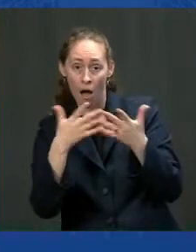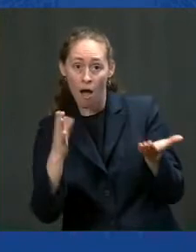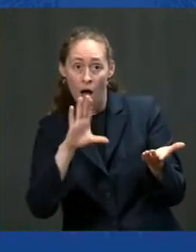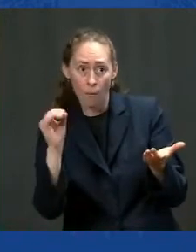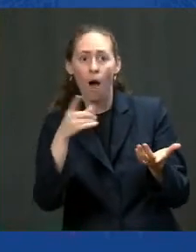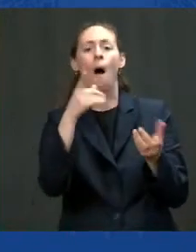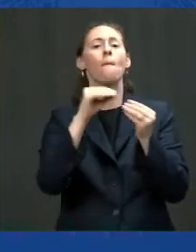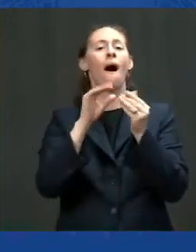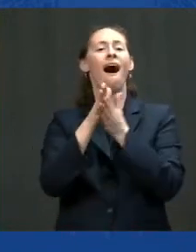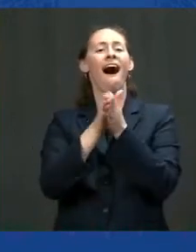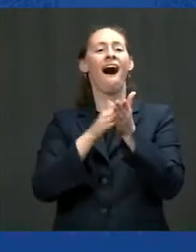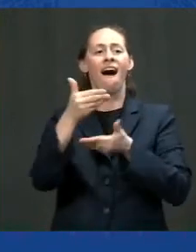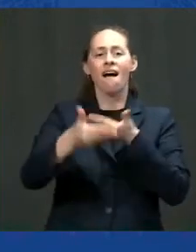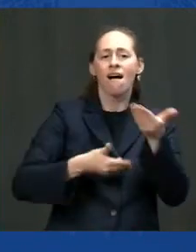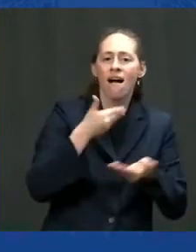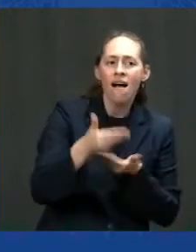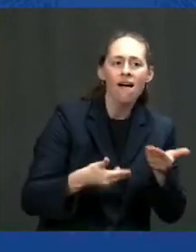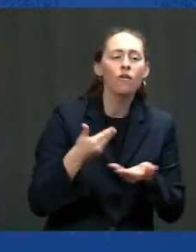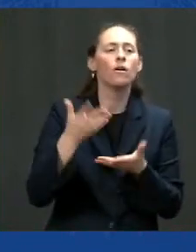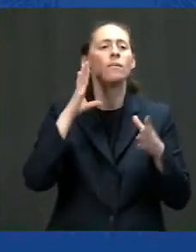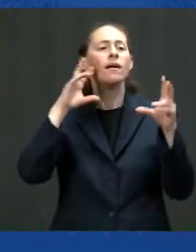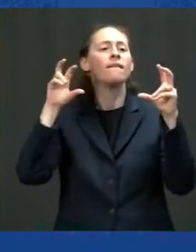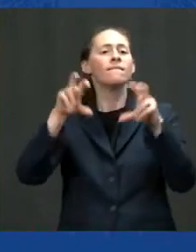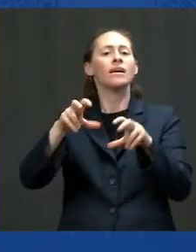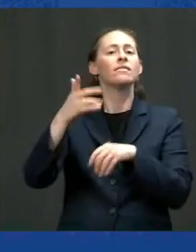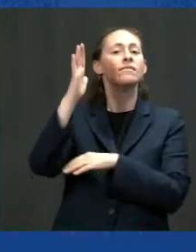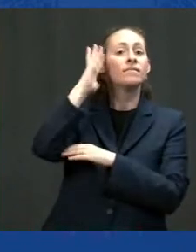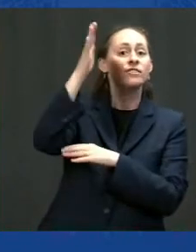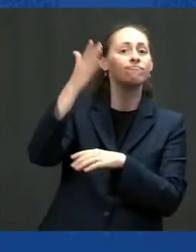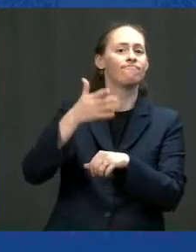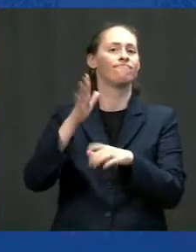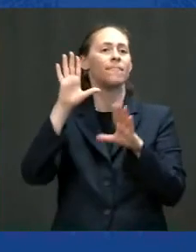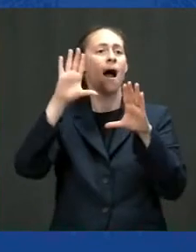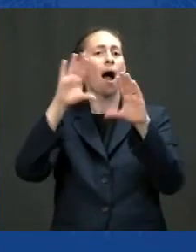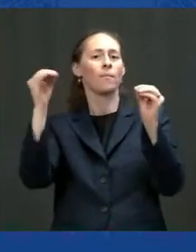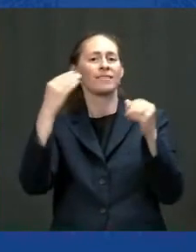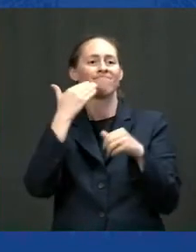make key investments in the future in their companies, like you're doing here.